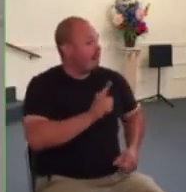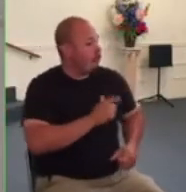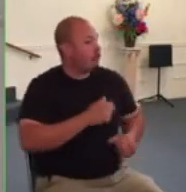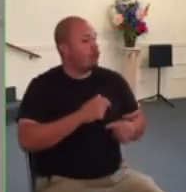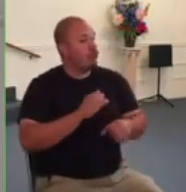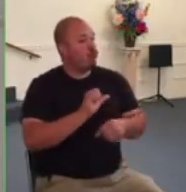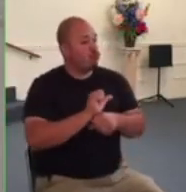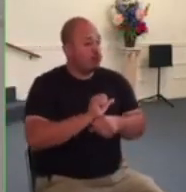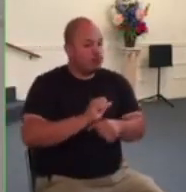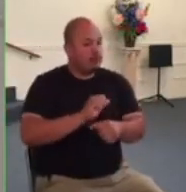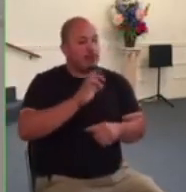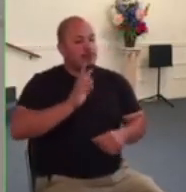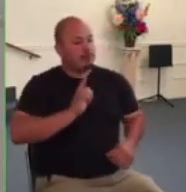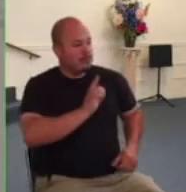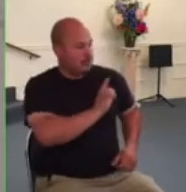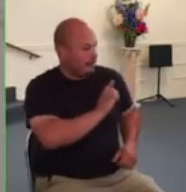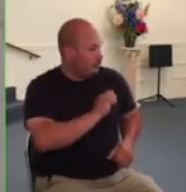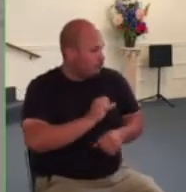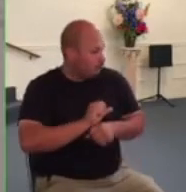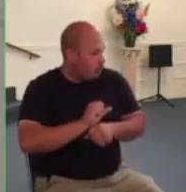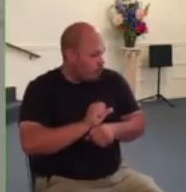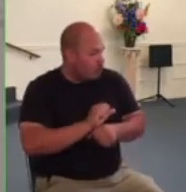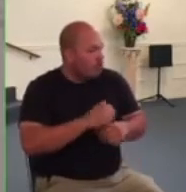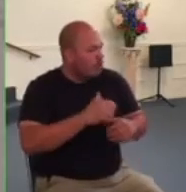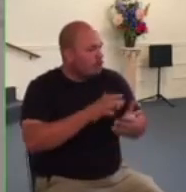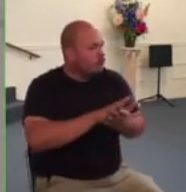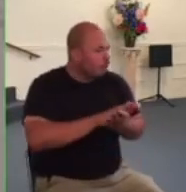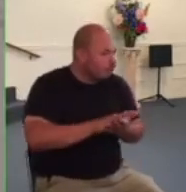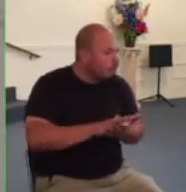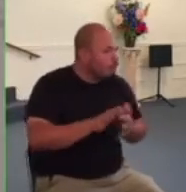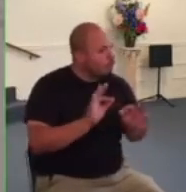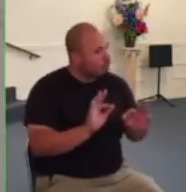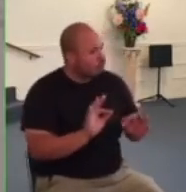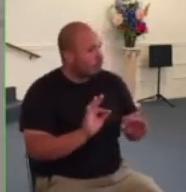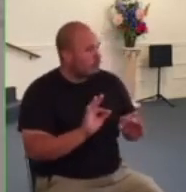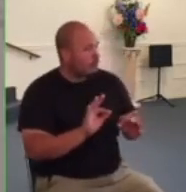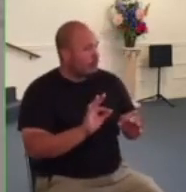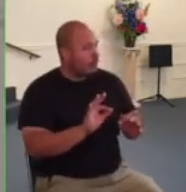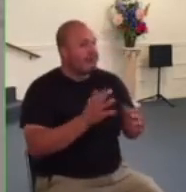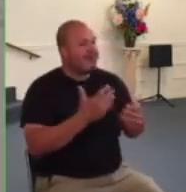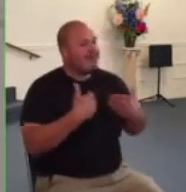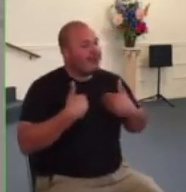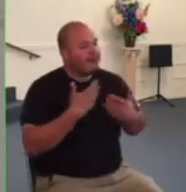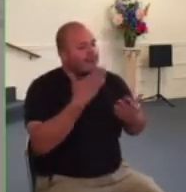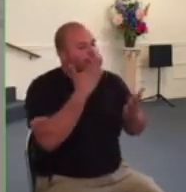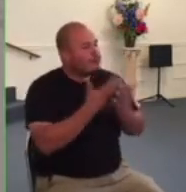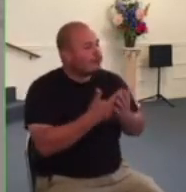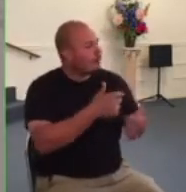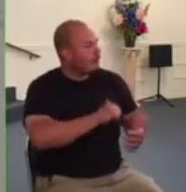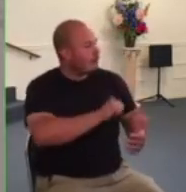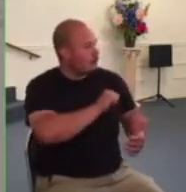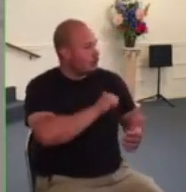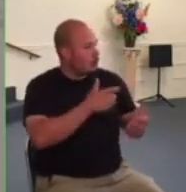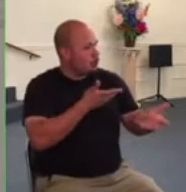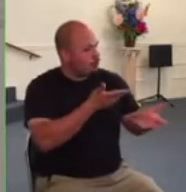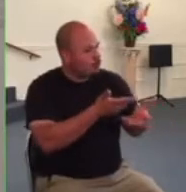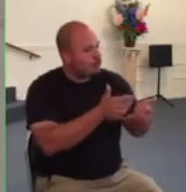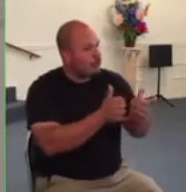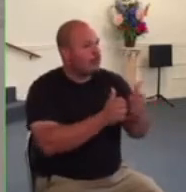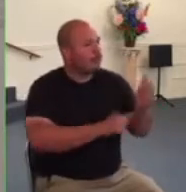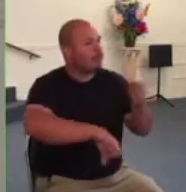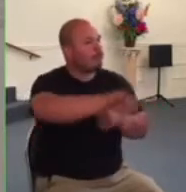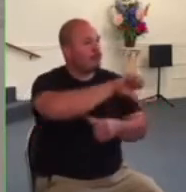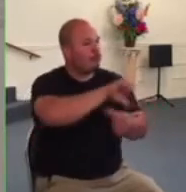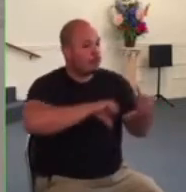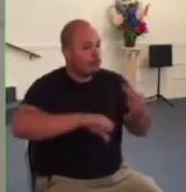simply having a kind attitude toward us and toward each other during a stressful time we are so proud of